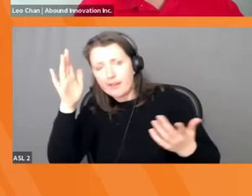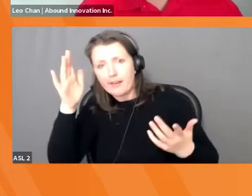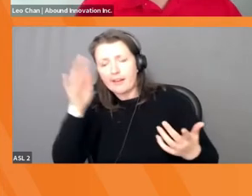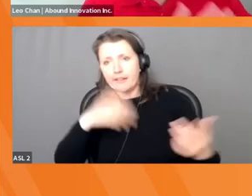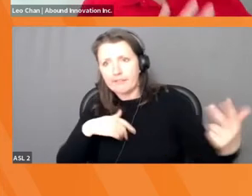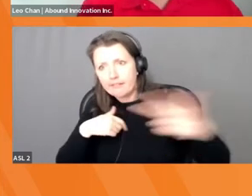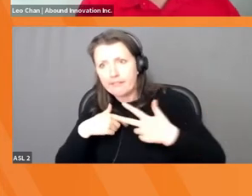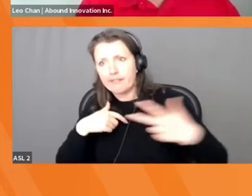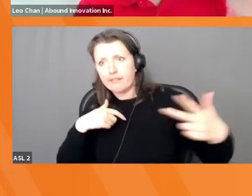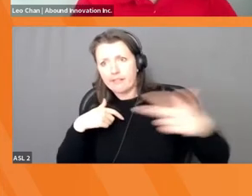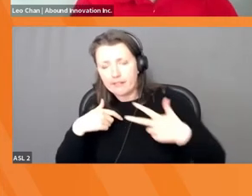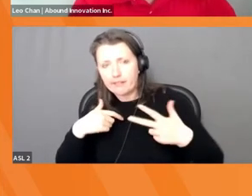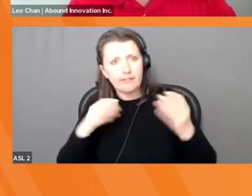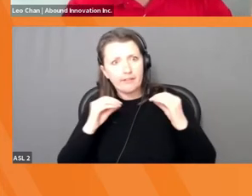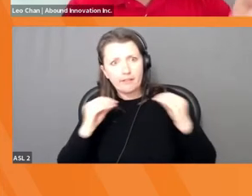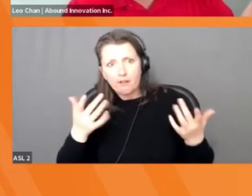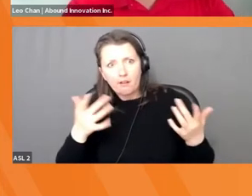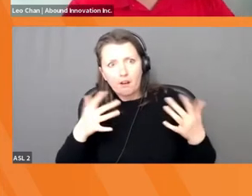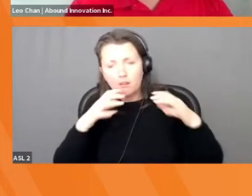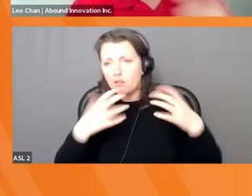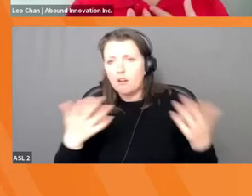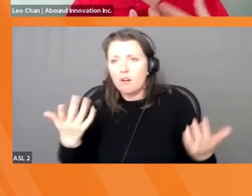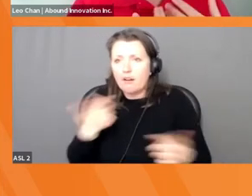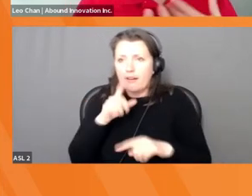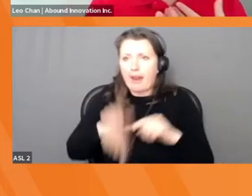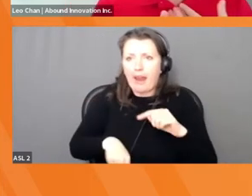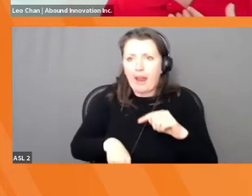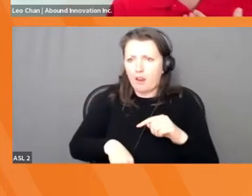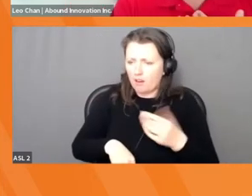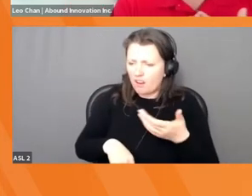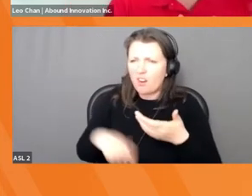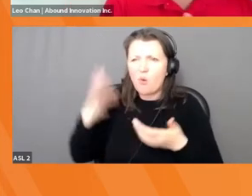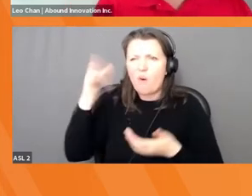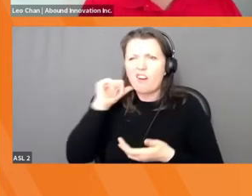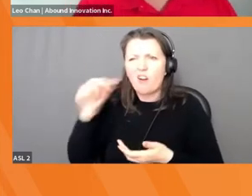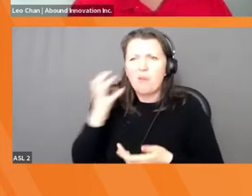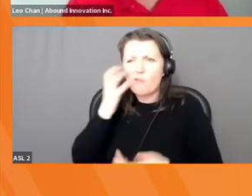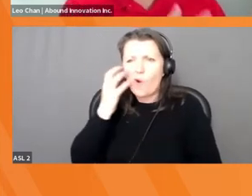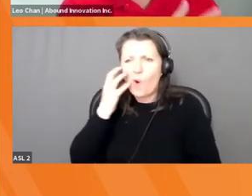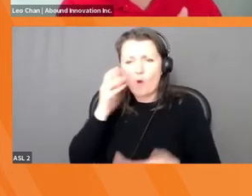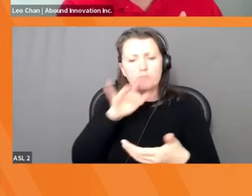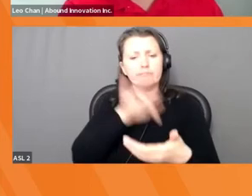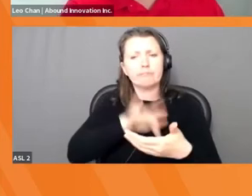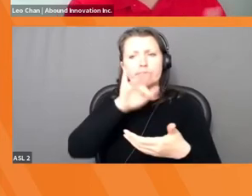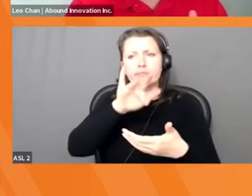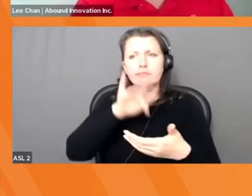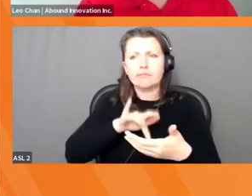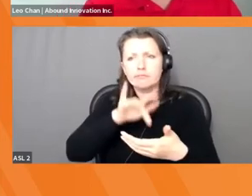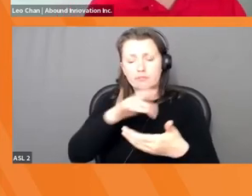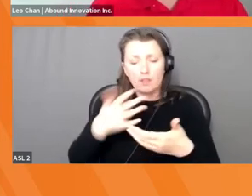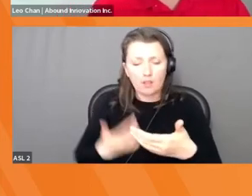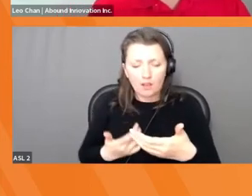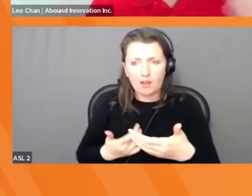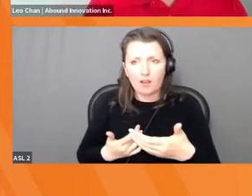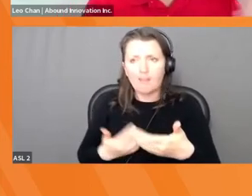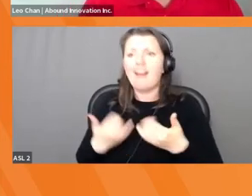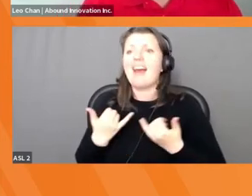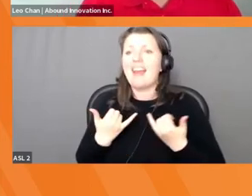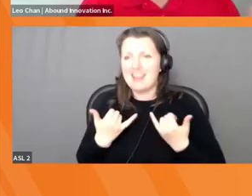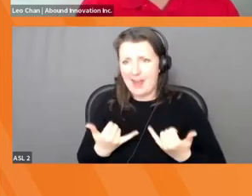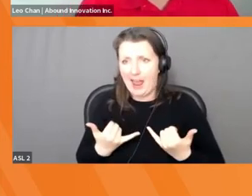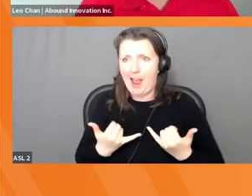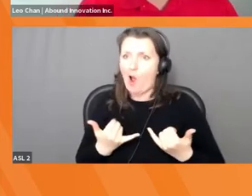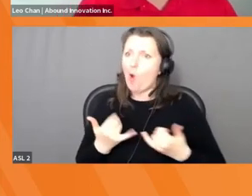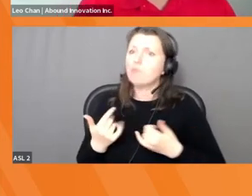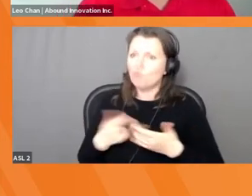to find a taxi. Like, what is this? Like, why can't I get it on my app? Right? So my, my preferences as a customer changed because of ride hailing. And, and that was like